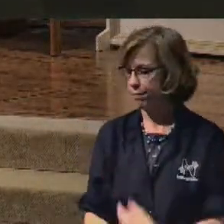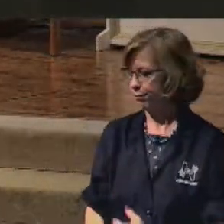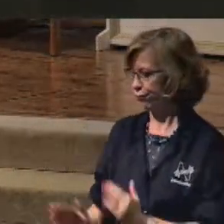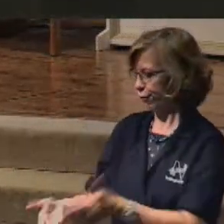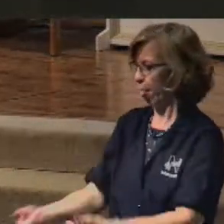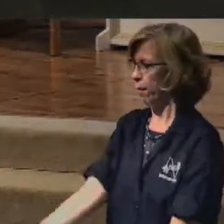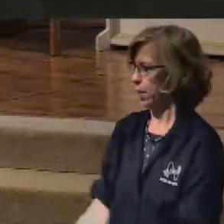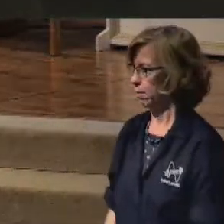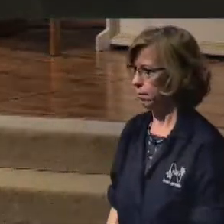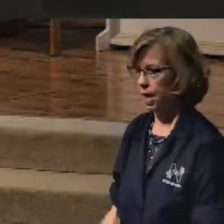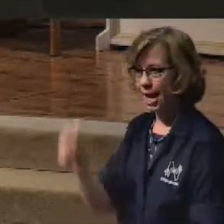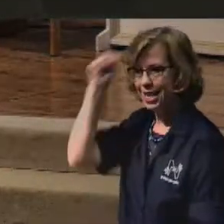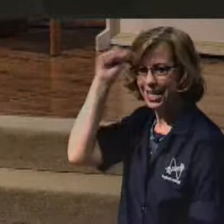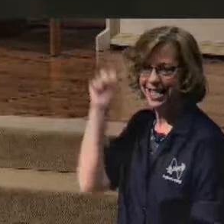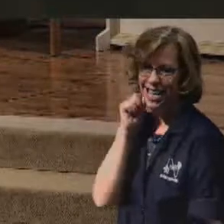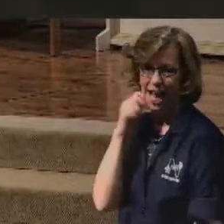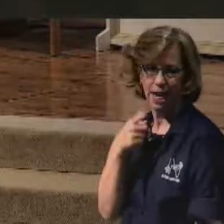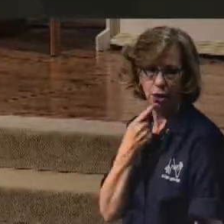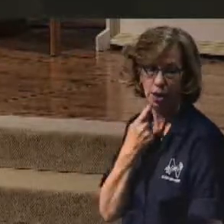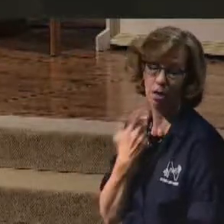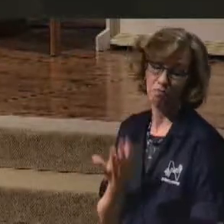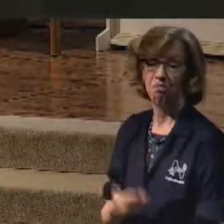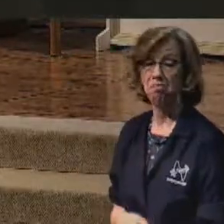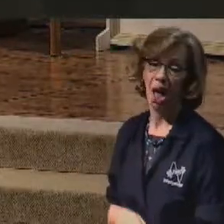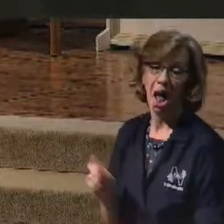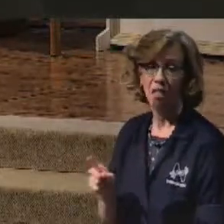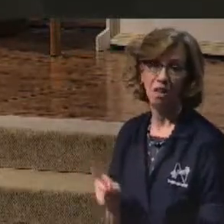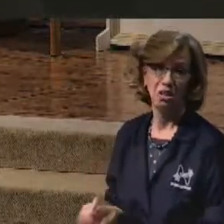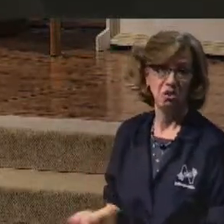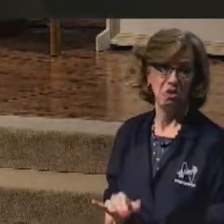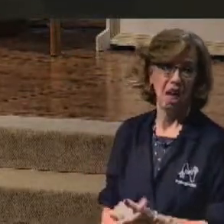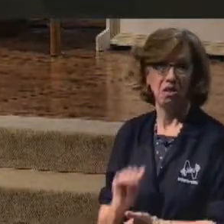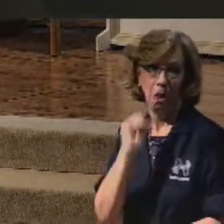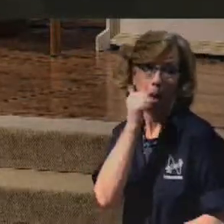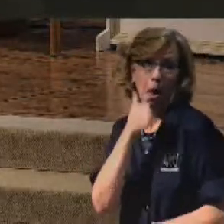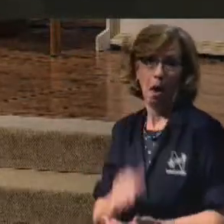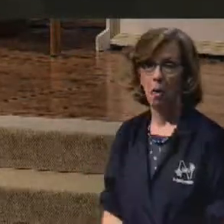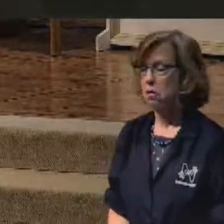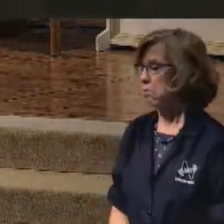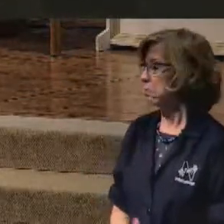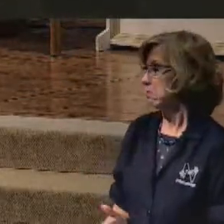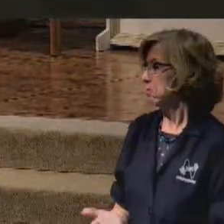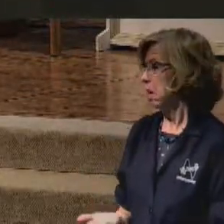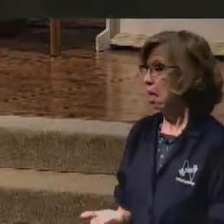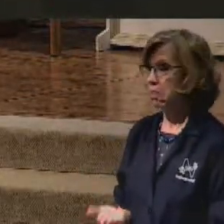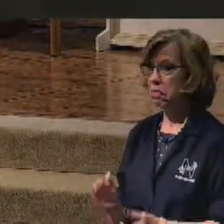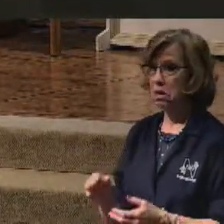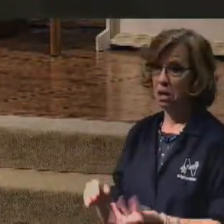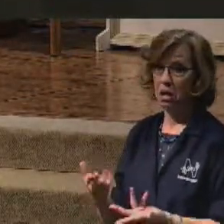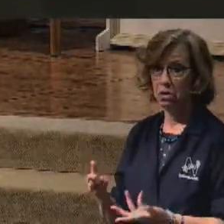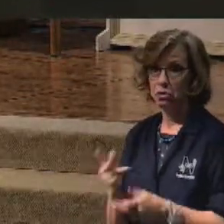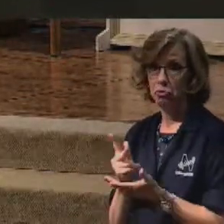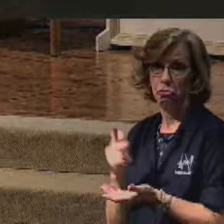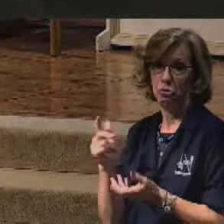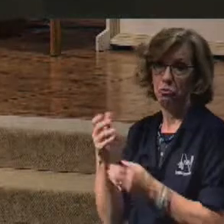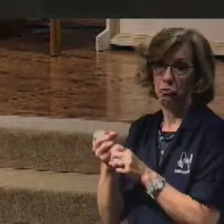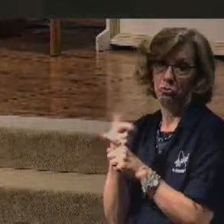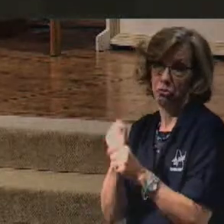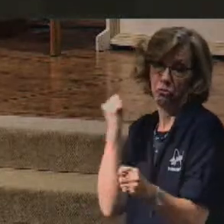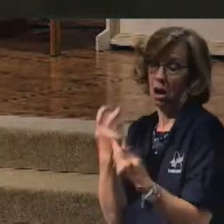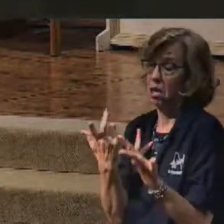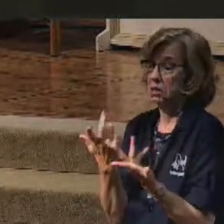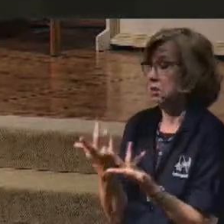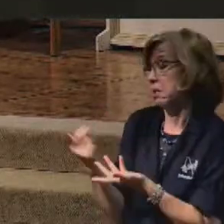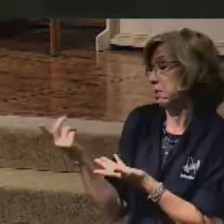teenager knows it doesn't come until, you know, the next day, you know, and so there's no need to take it out, you know. But you want them to